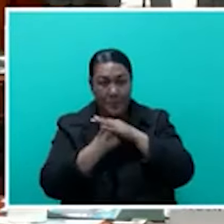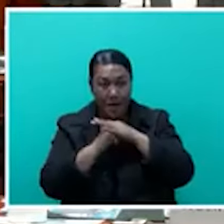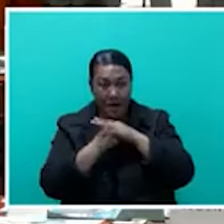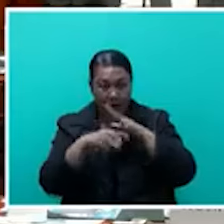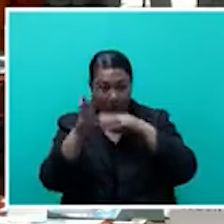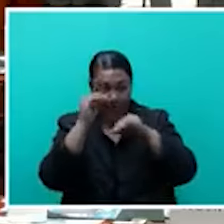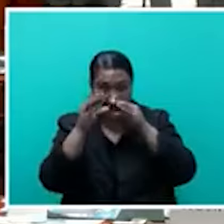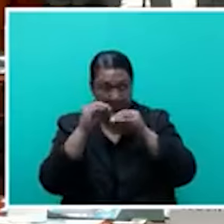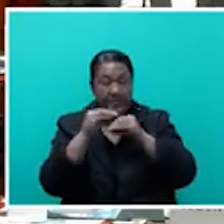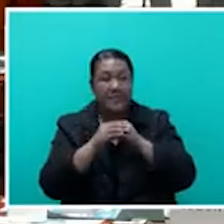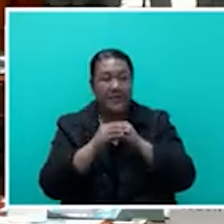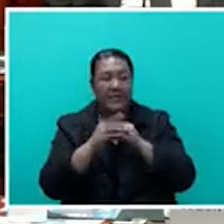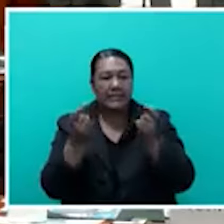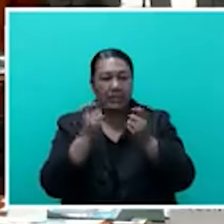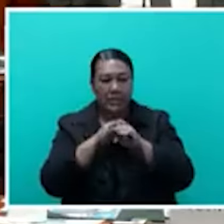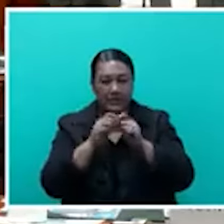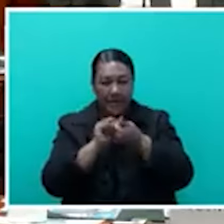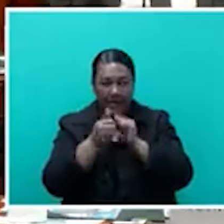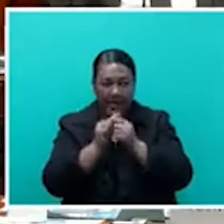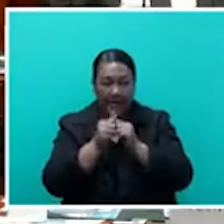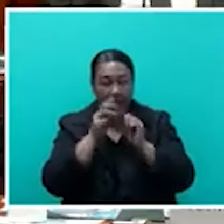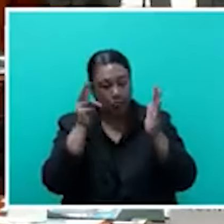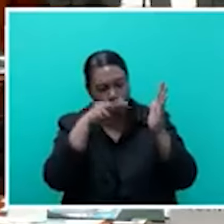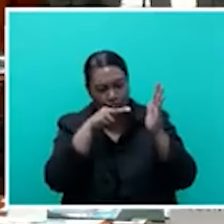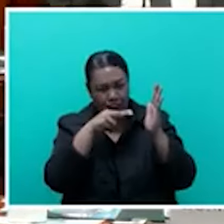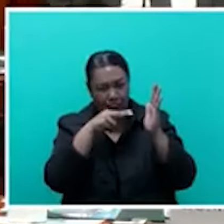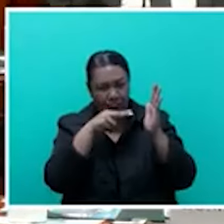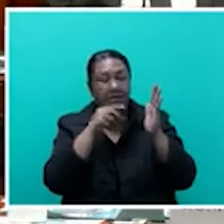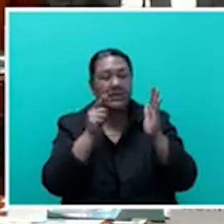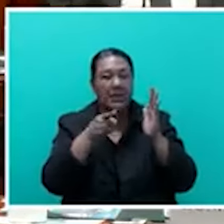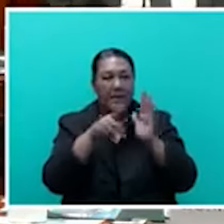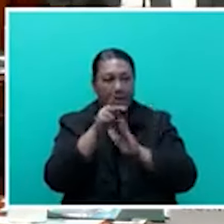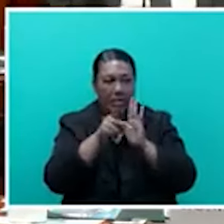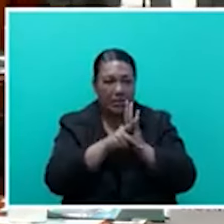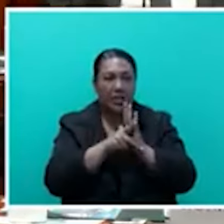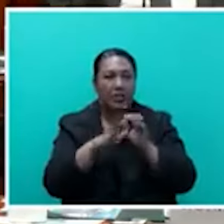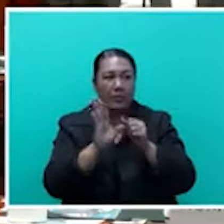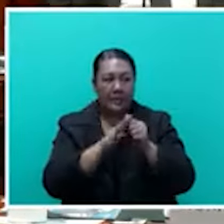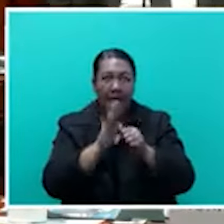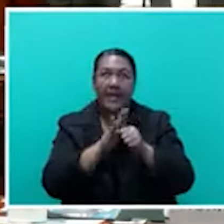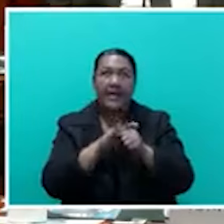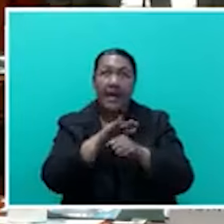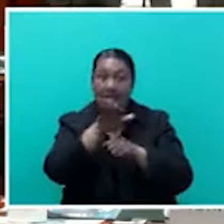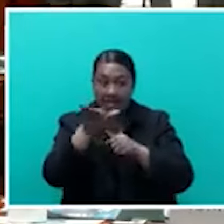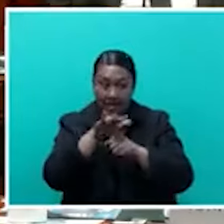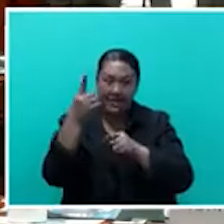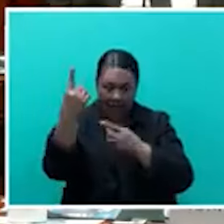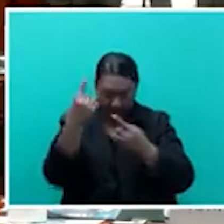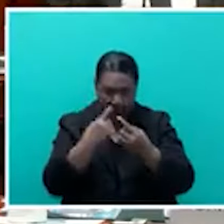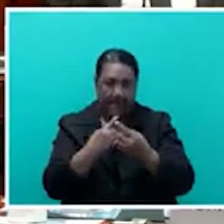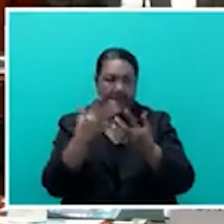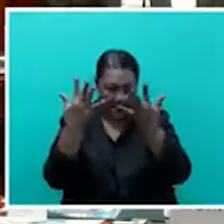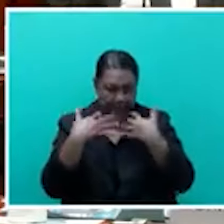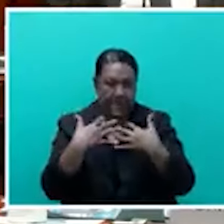brain drain game by looking at the policies that we have to ensure that it can attract them to come back and share with